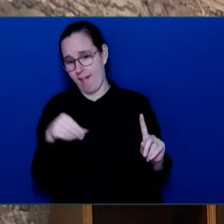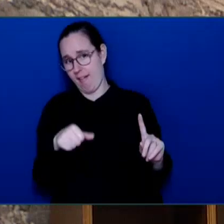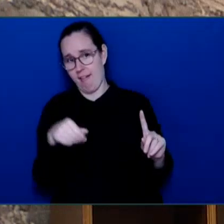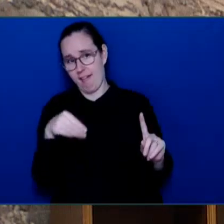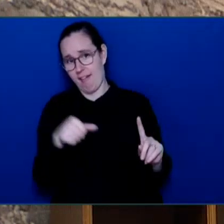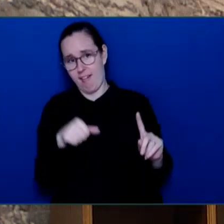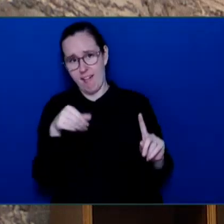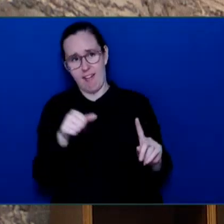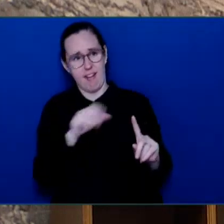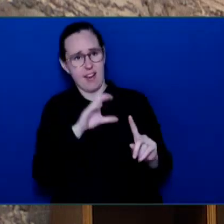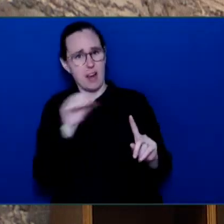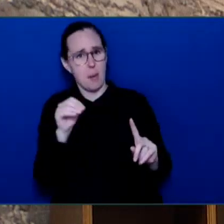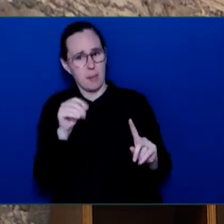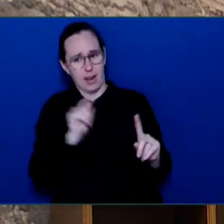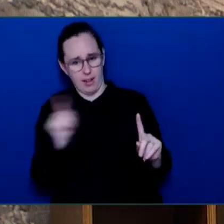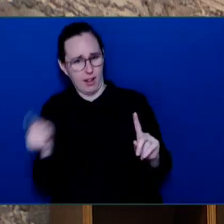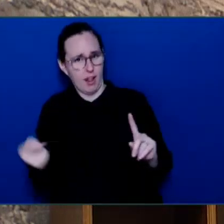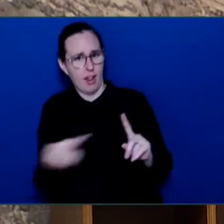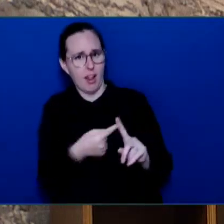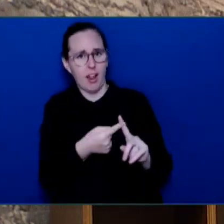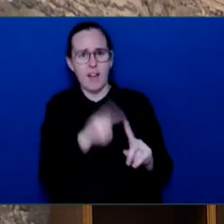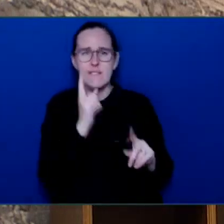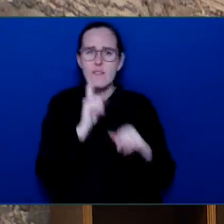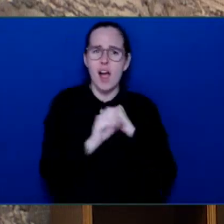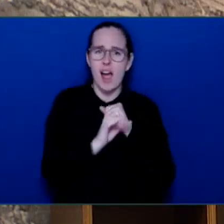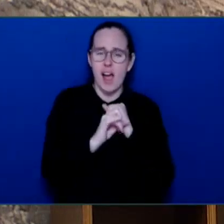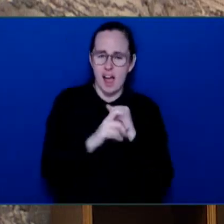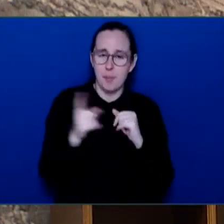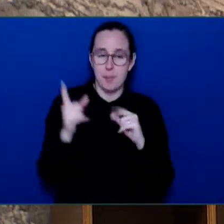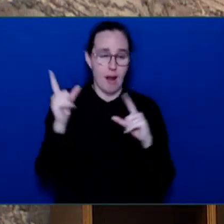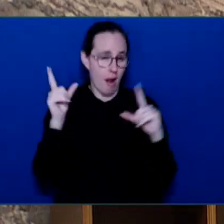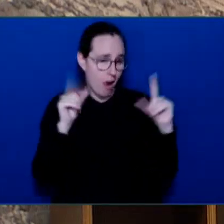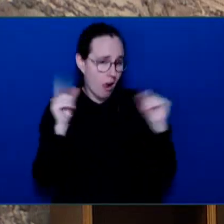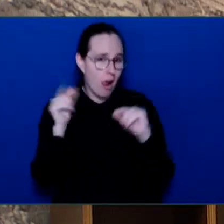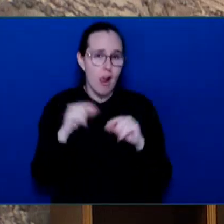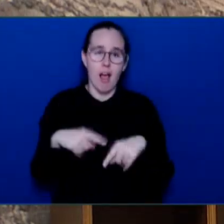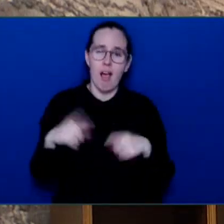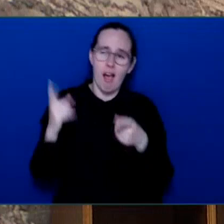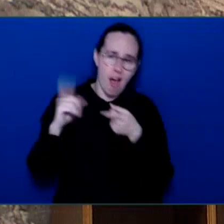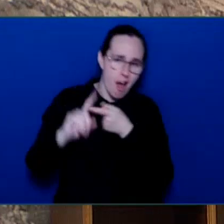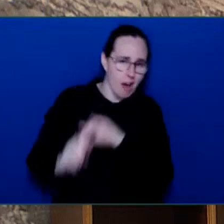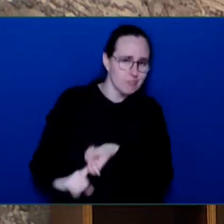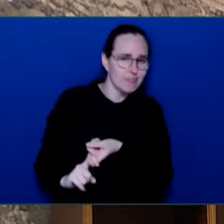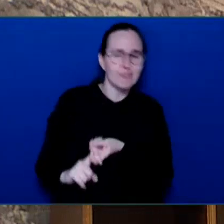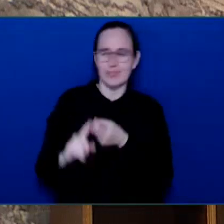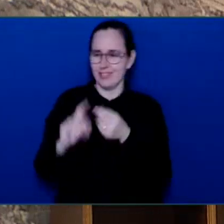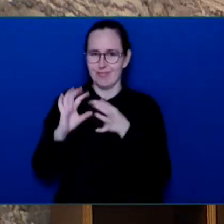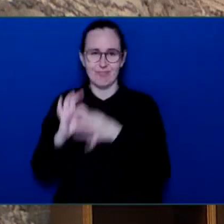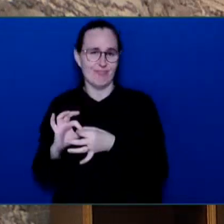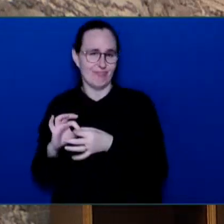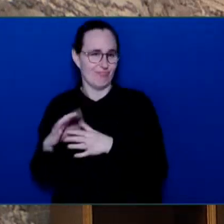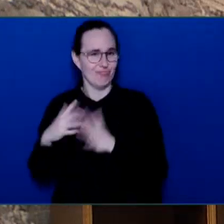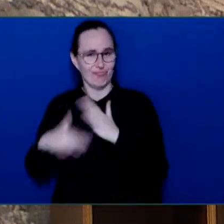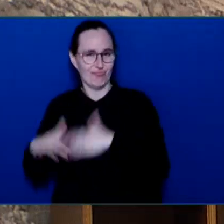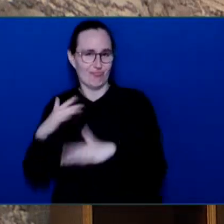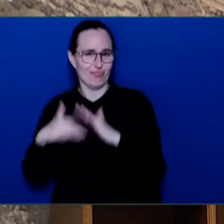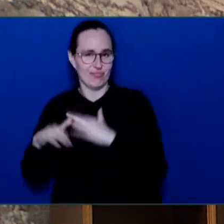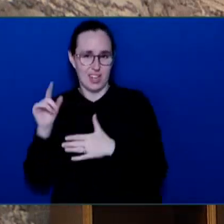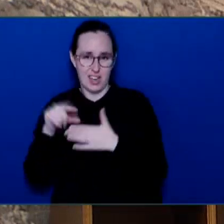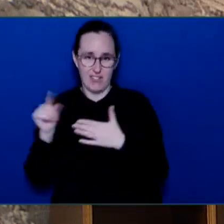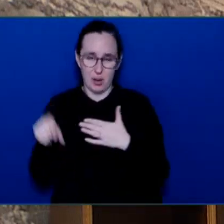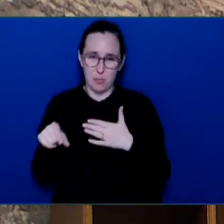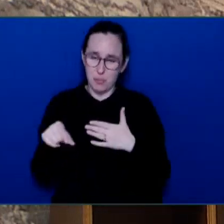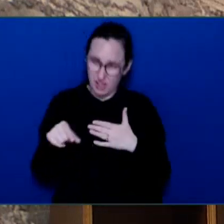$700-a-second cost-BC advertising blitz during Canucks games, even as BC families grapple with the worst